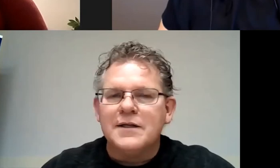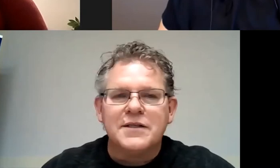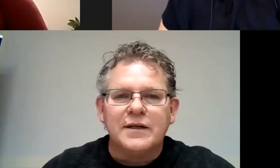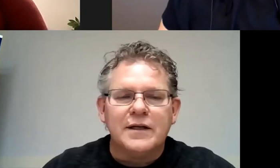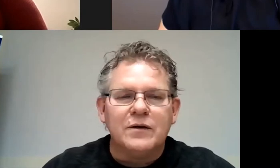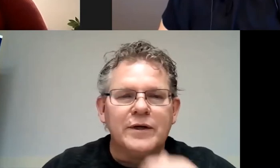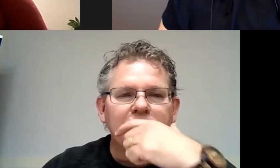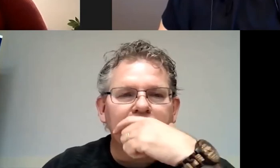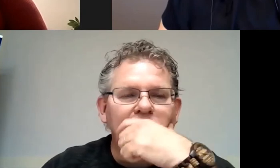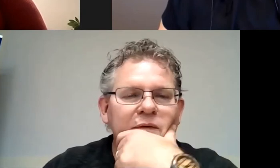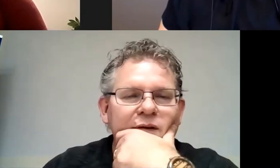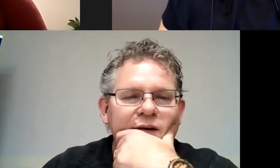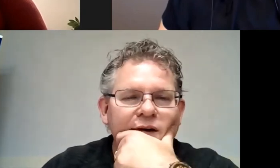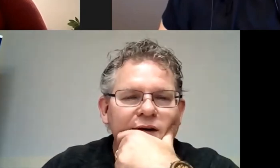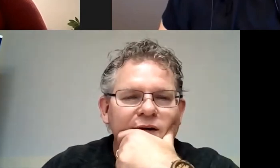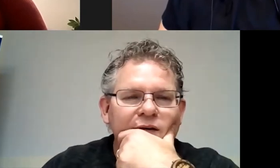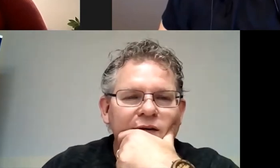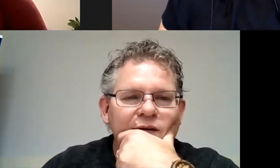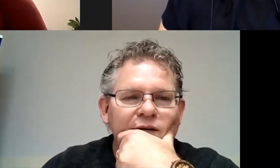Let's see. There we go.